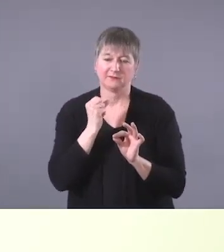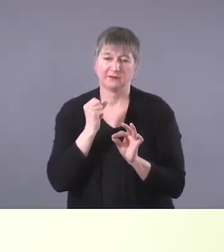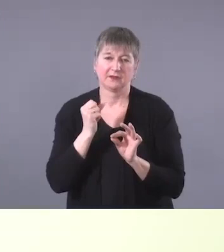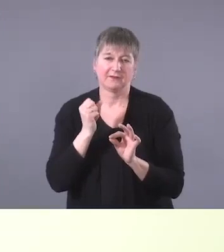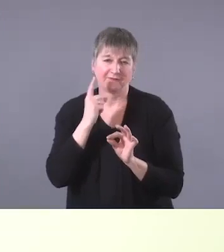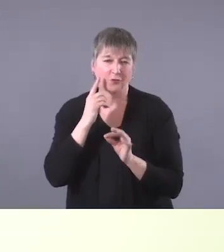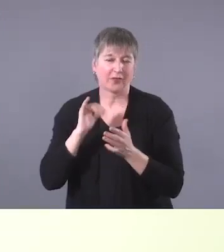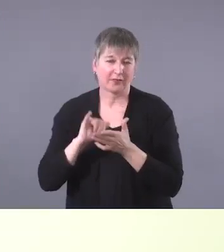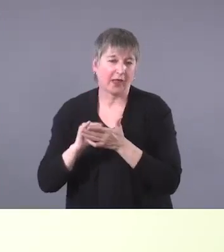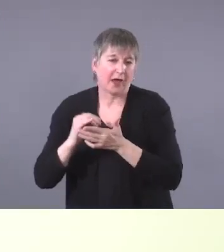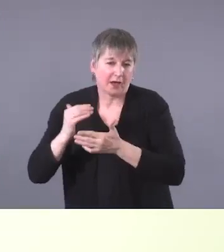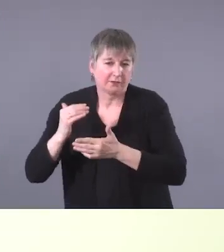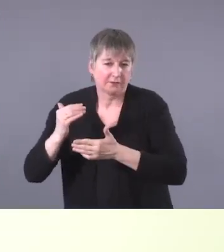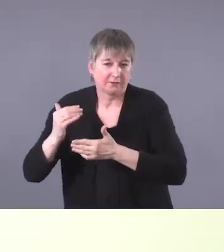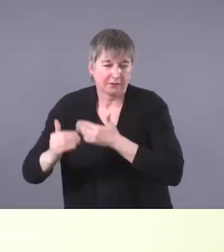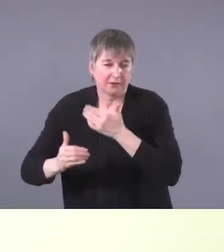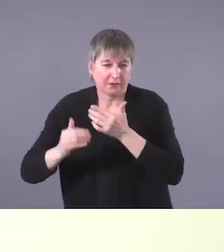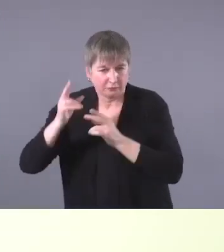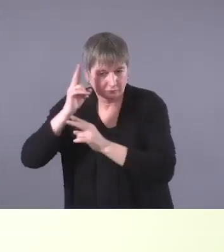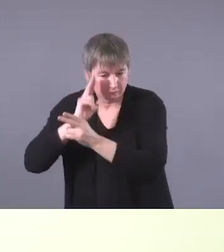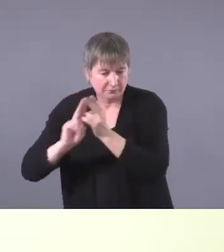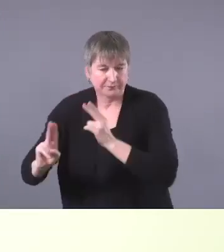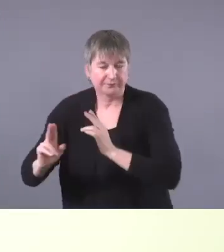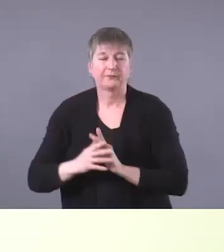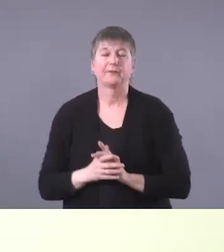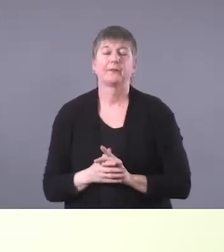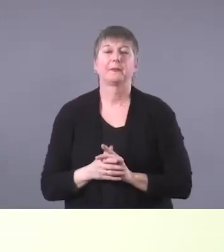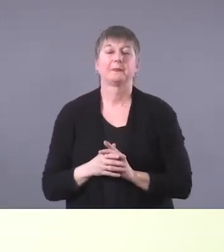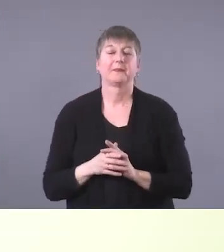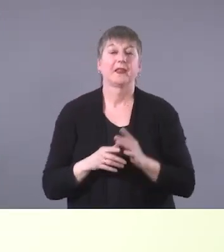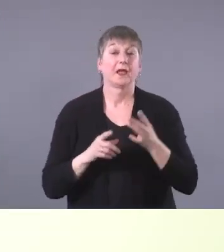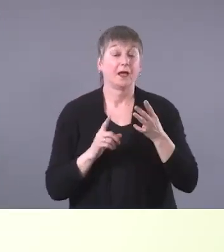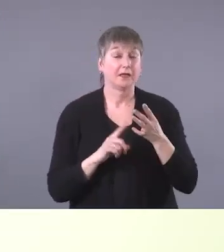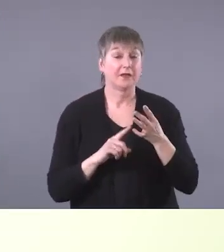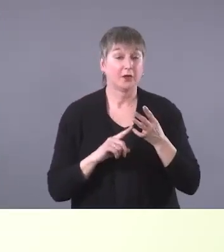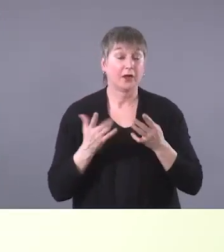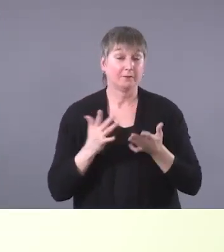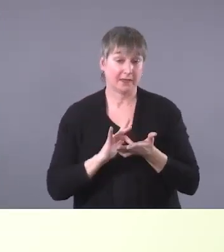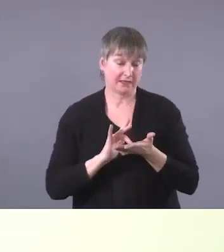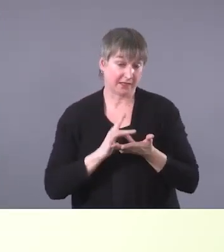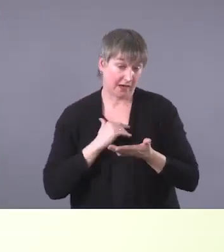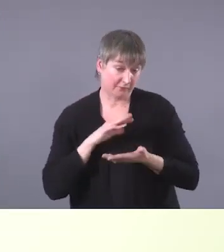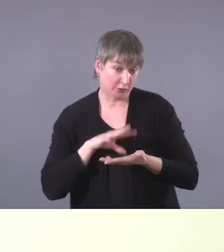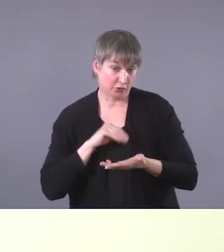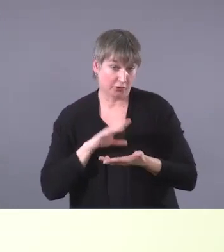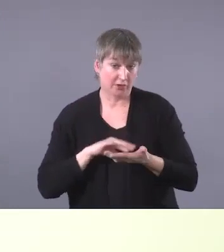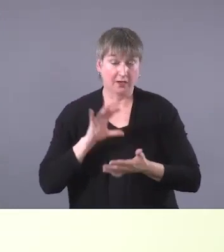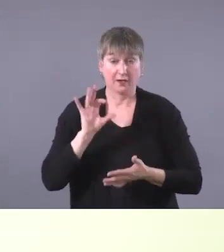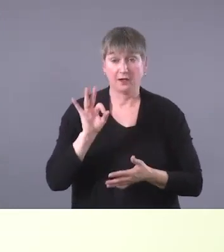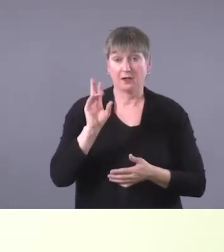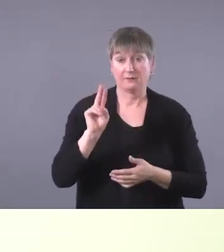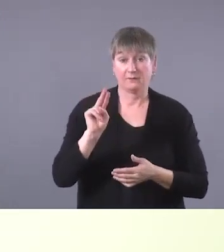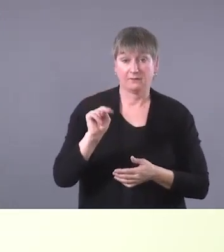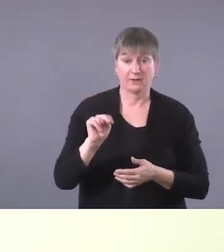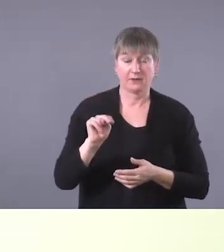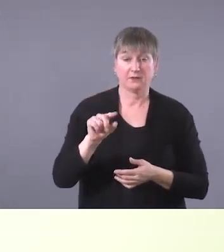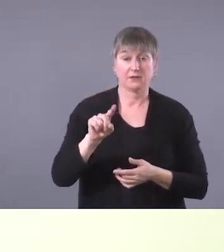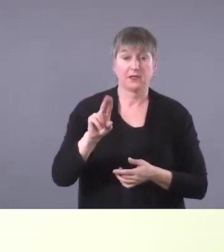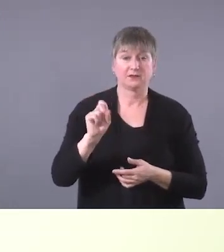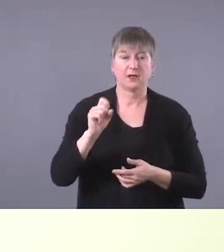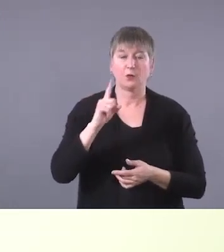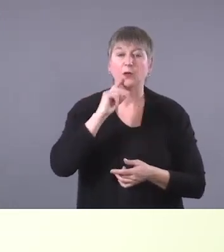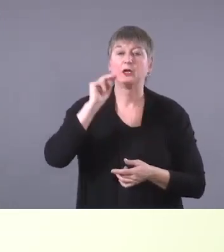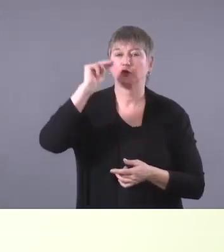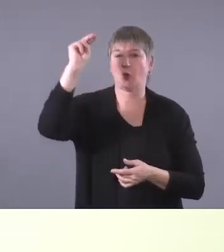these protocols. Another, uh, medicine that I've been taught about is fungus, which is found in the Northern areas.